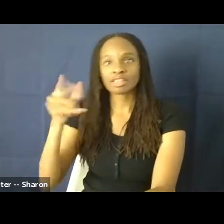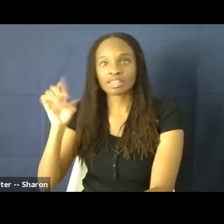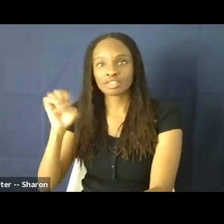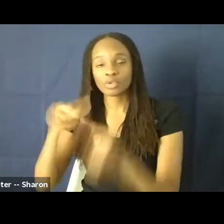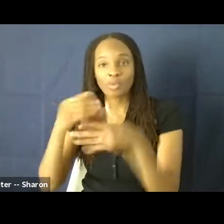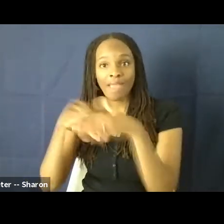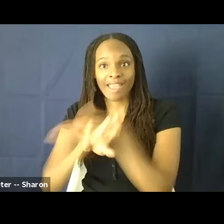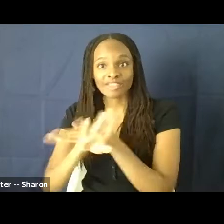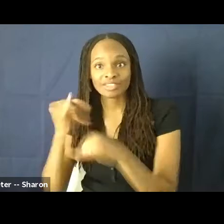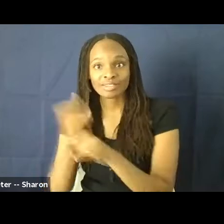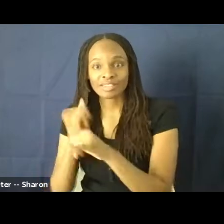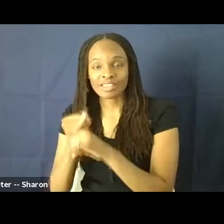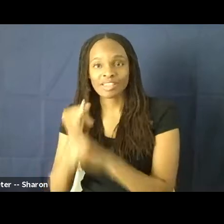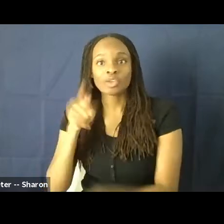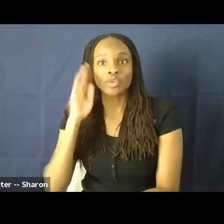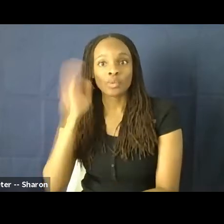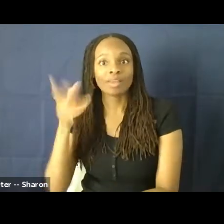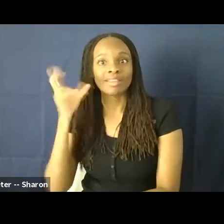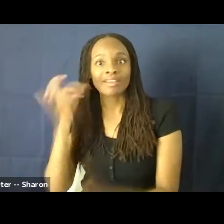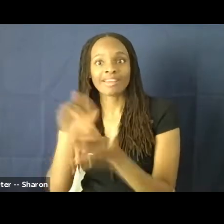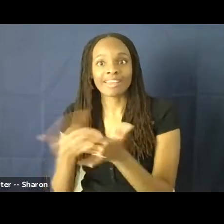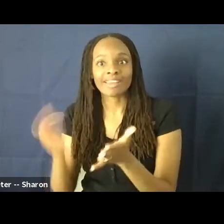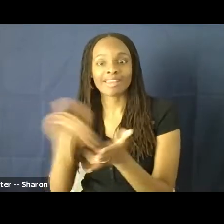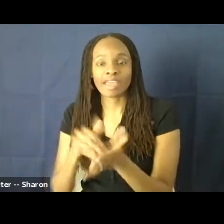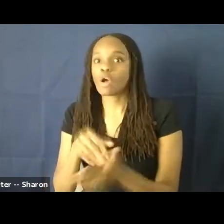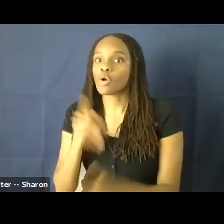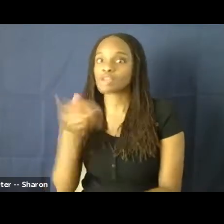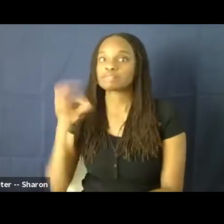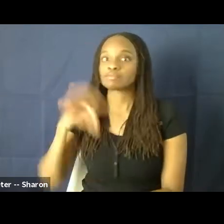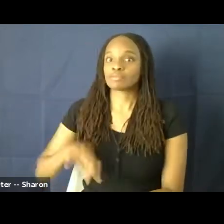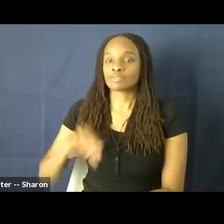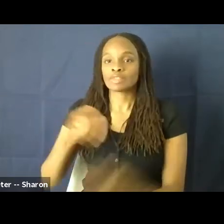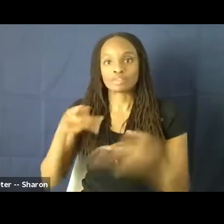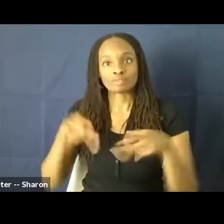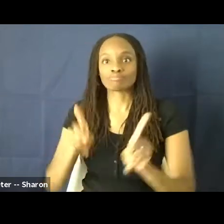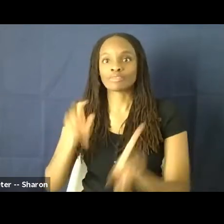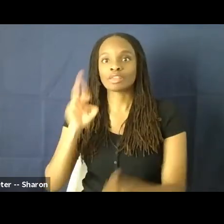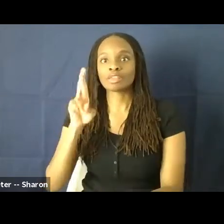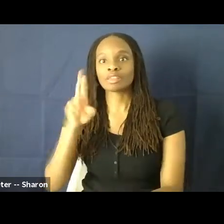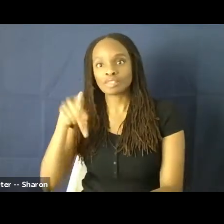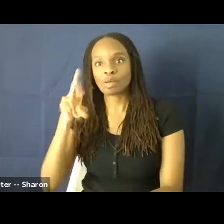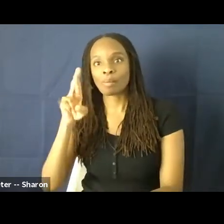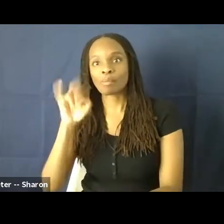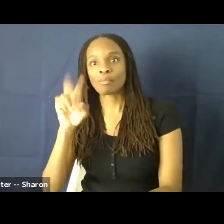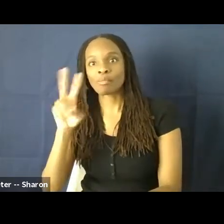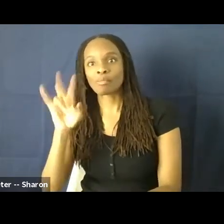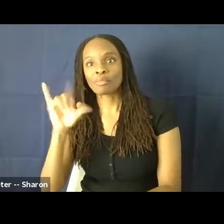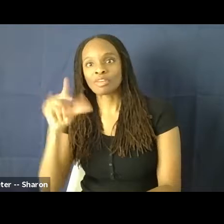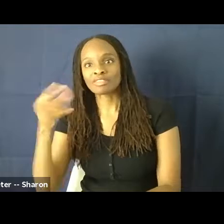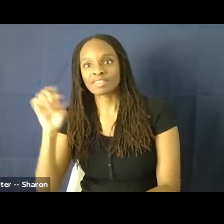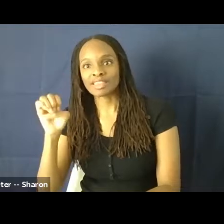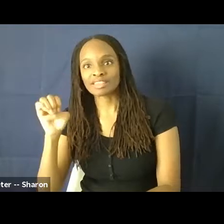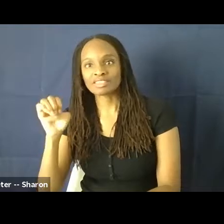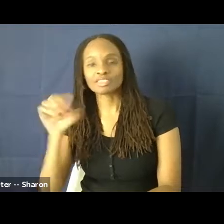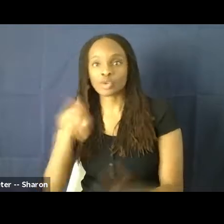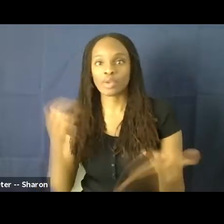over and over again that it is a privilege to be here. And they've been saying this for decades within the context of go get me some